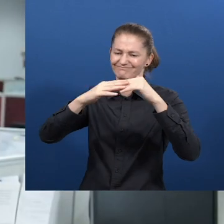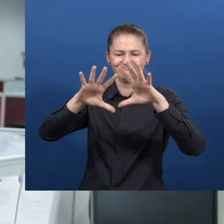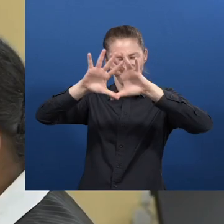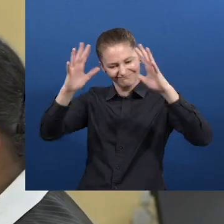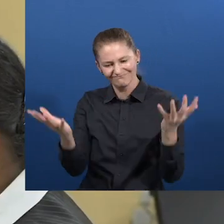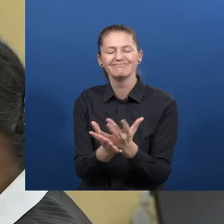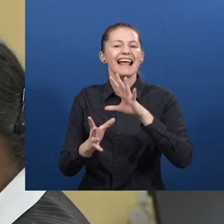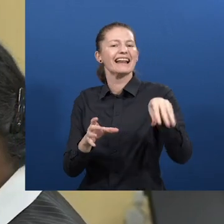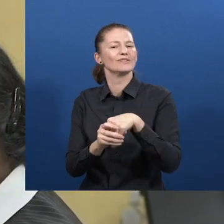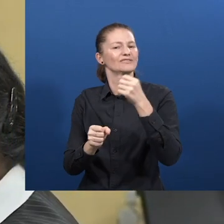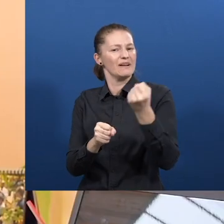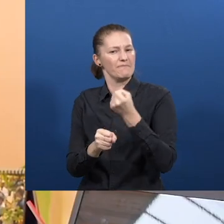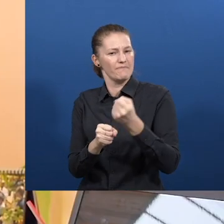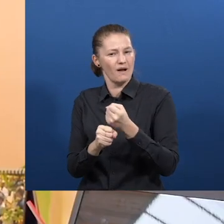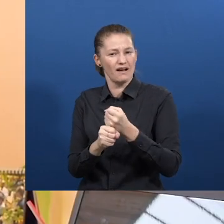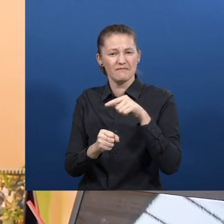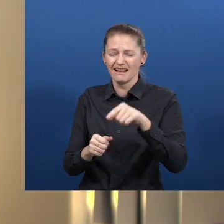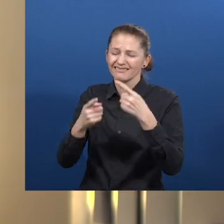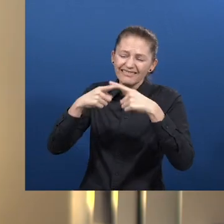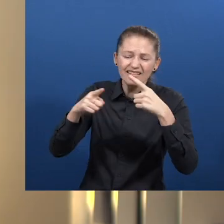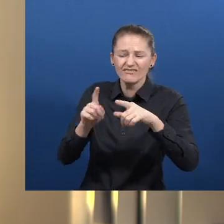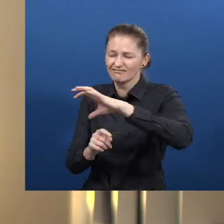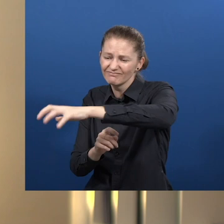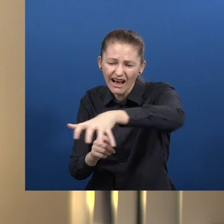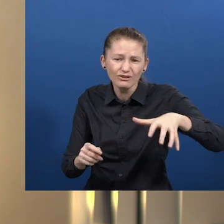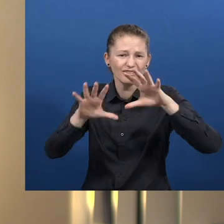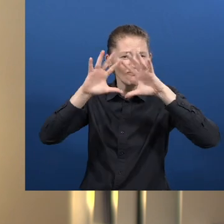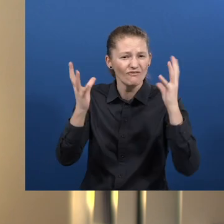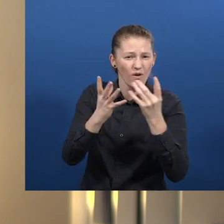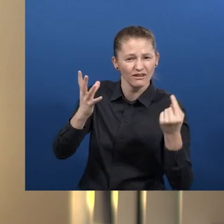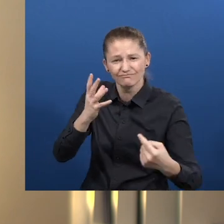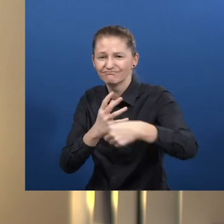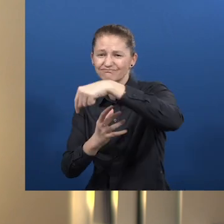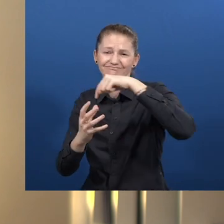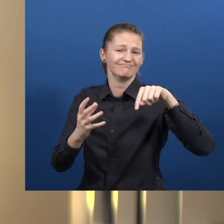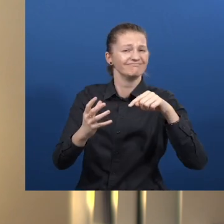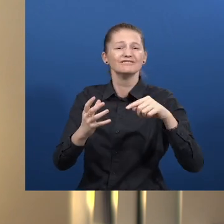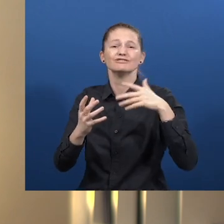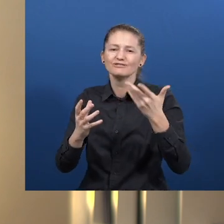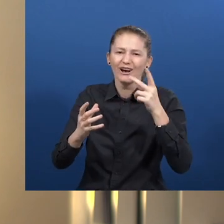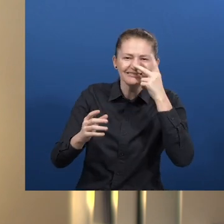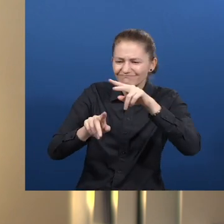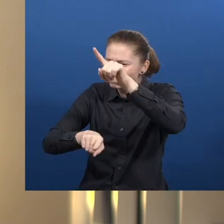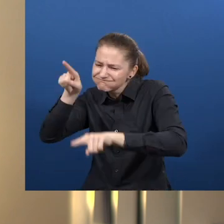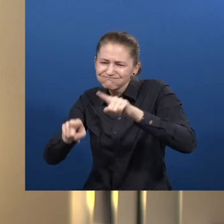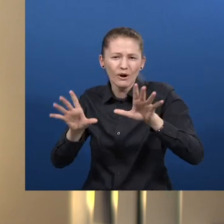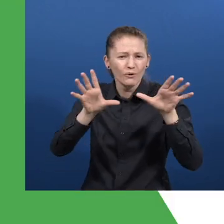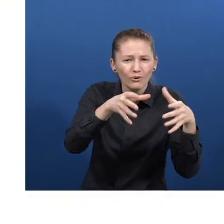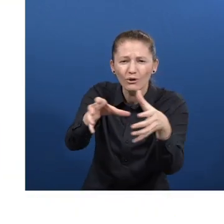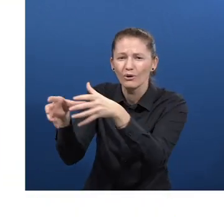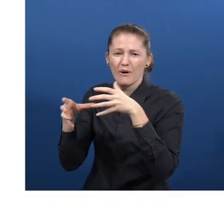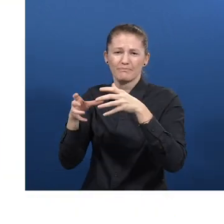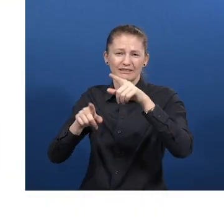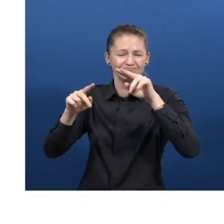geographies and continents, so there's a lot of diversity within the group from a geographic perspective, and they all have complementary approaches.